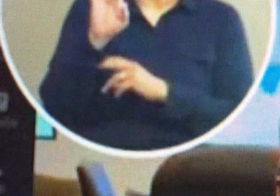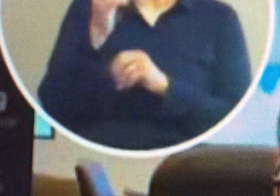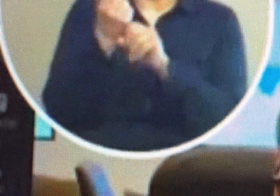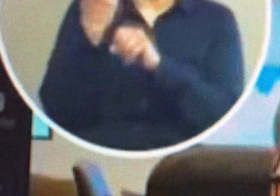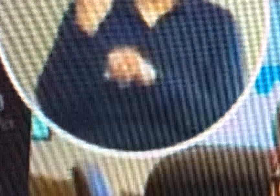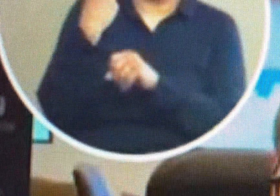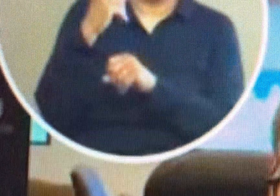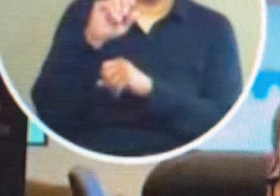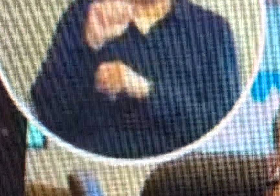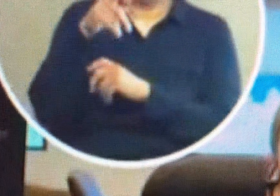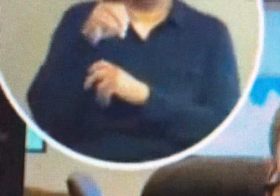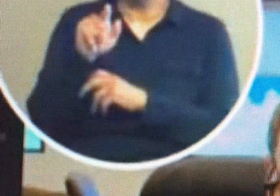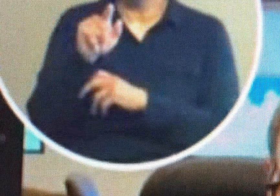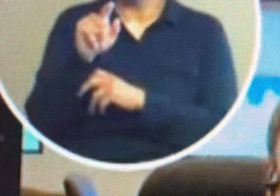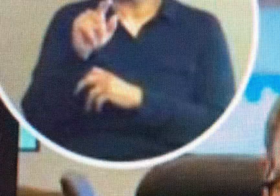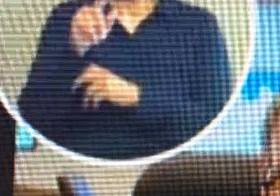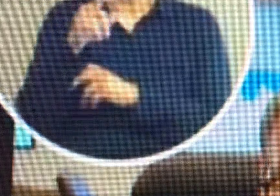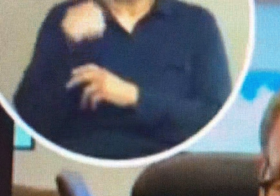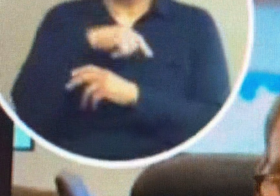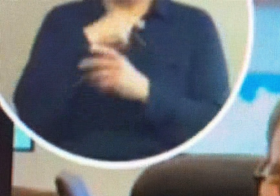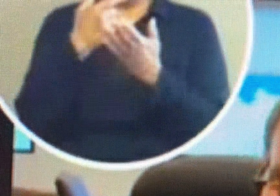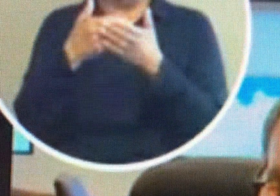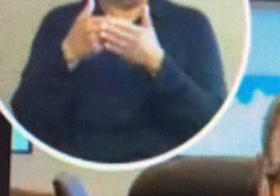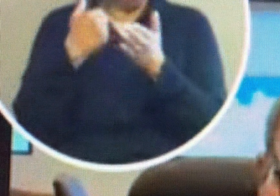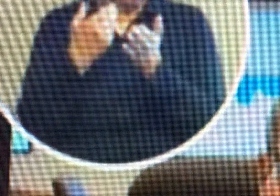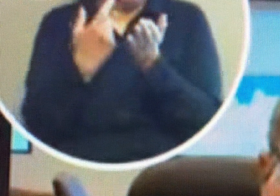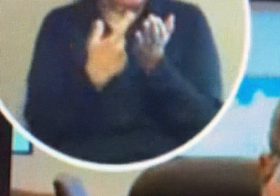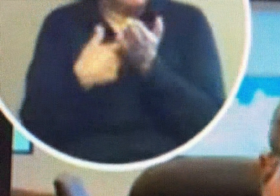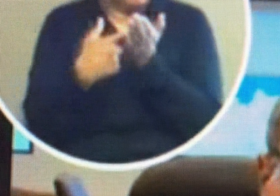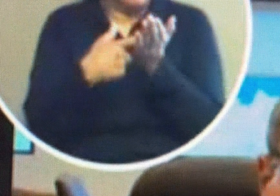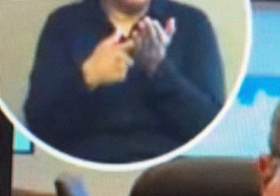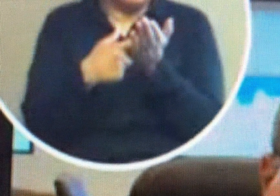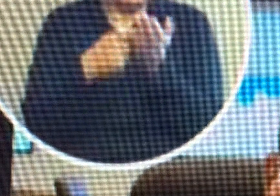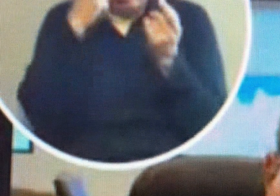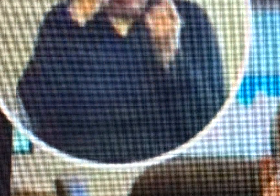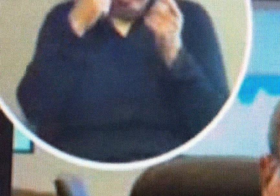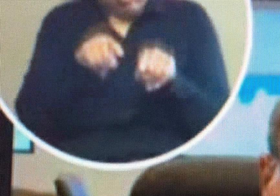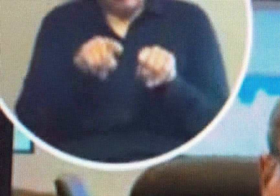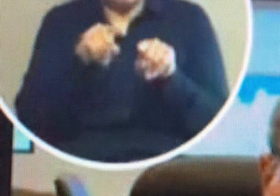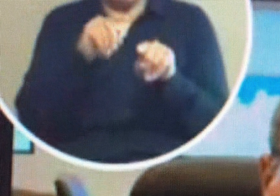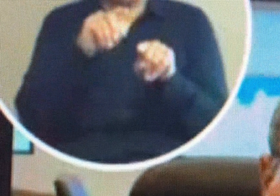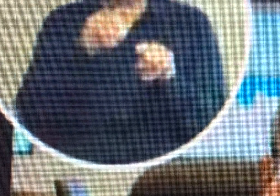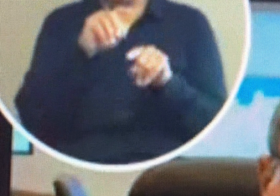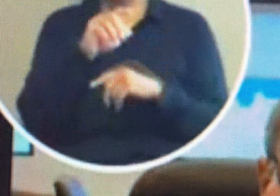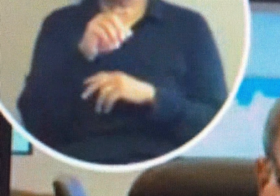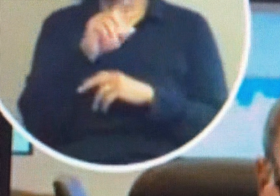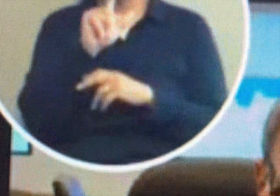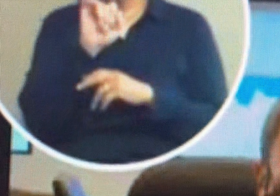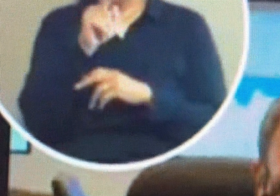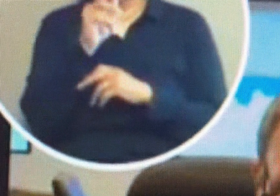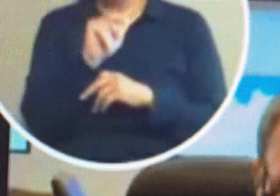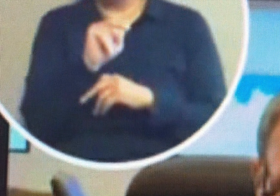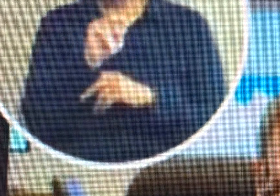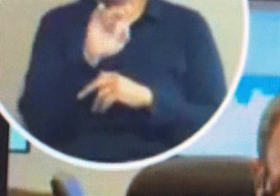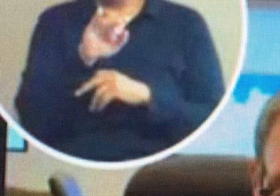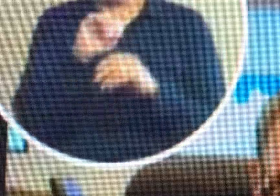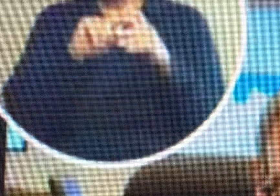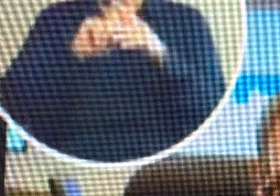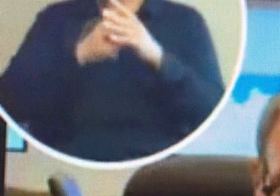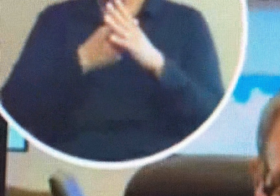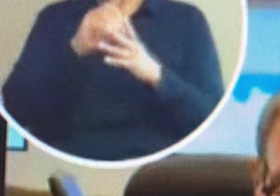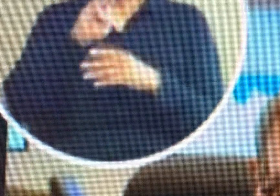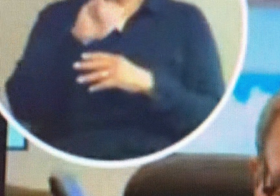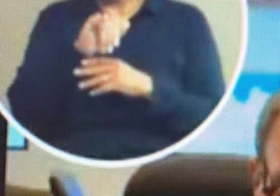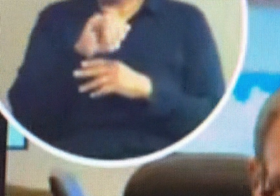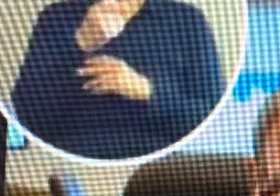at the time that we were in preliminary discussions to settle the litigation, as those discussions initiated by